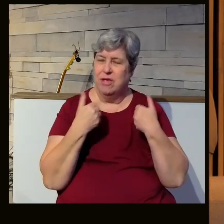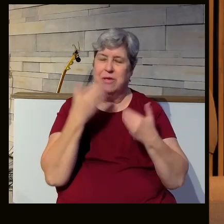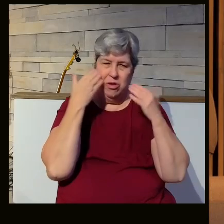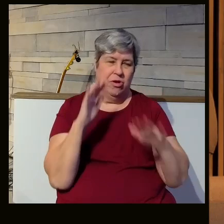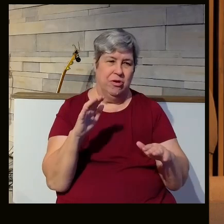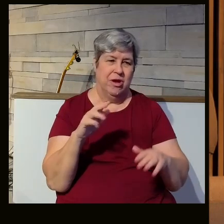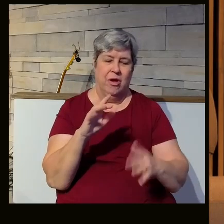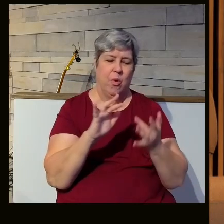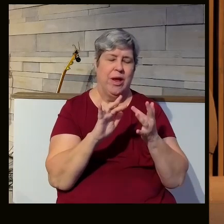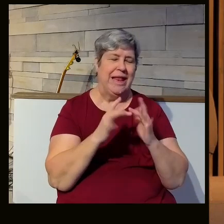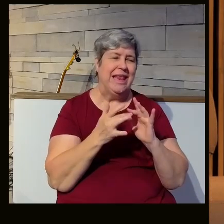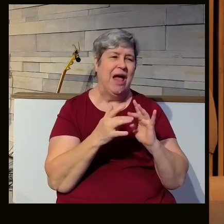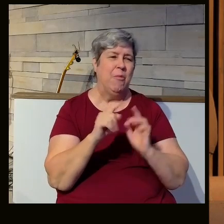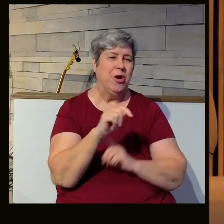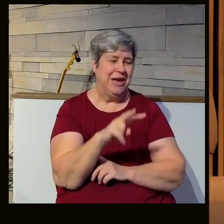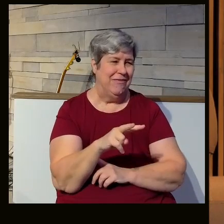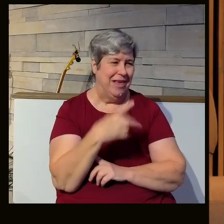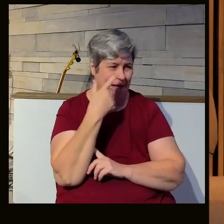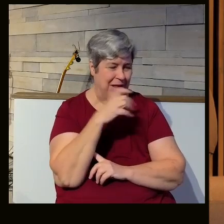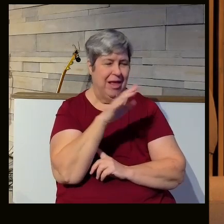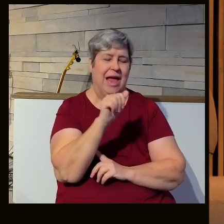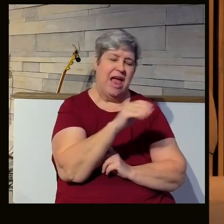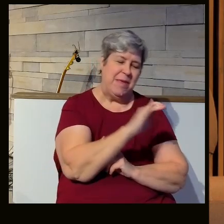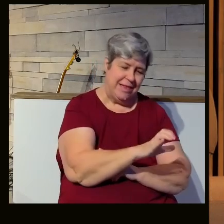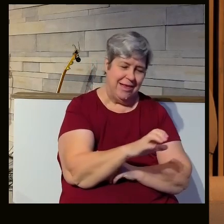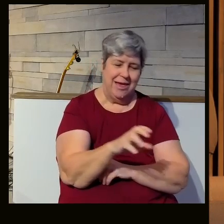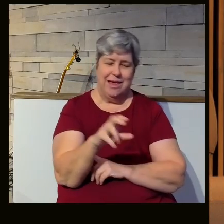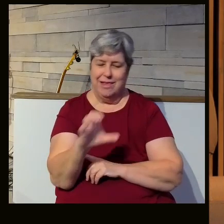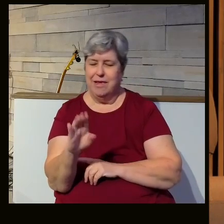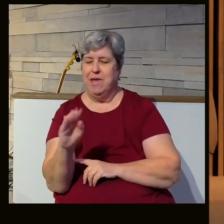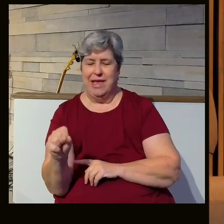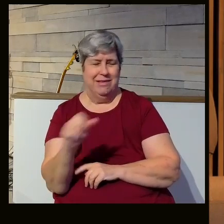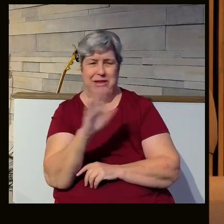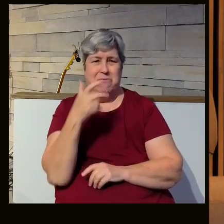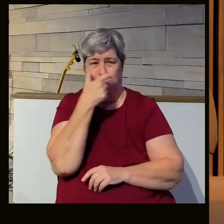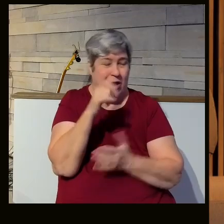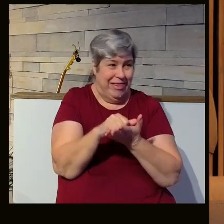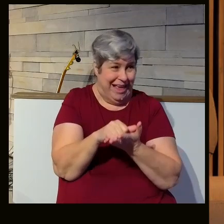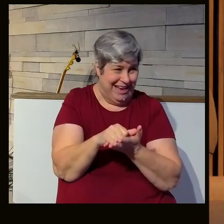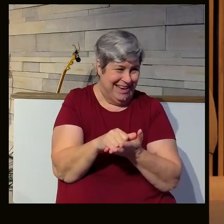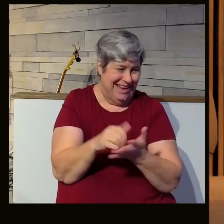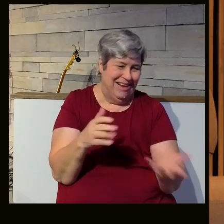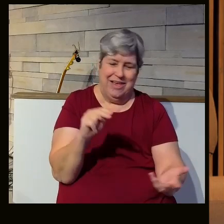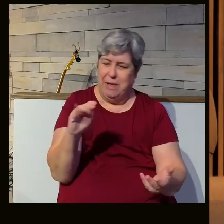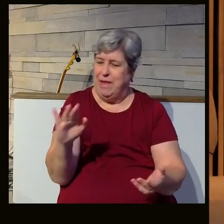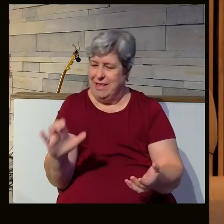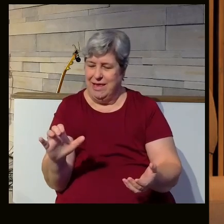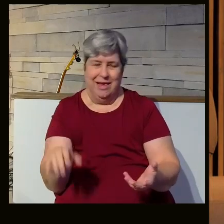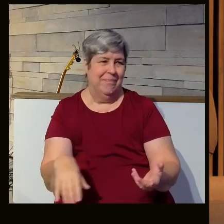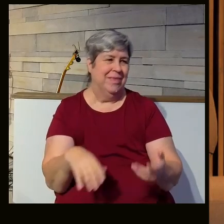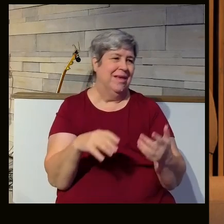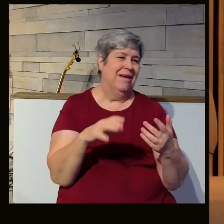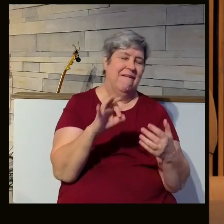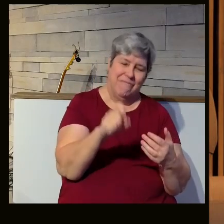don't know what network television is, okay, because you never watch network television. That's ABC and NBC and CBS